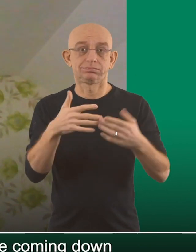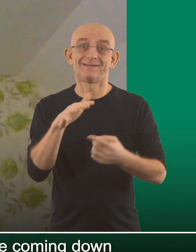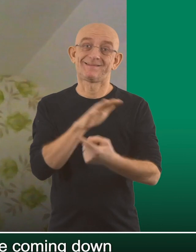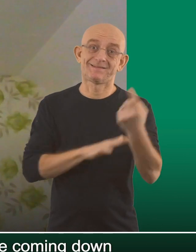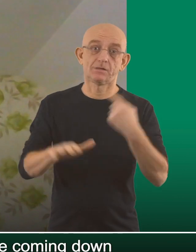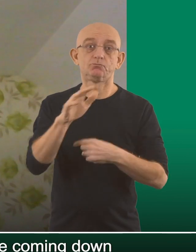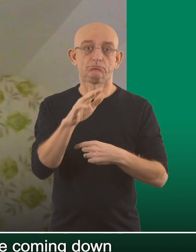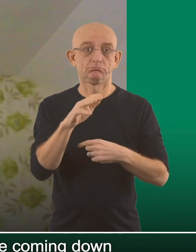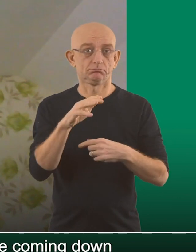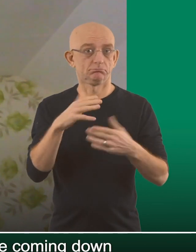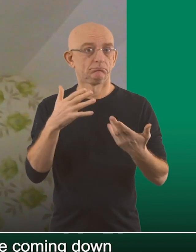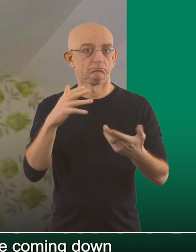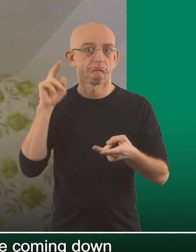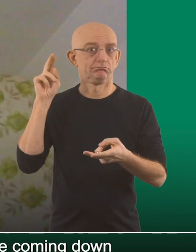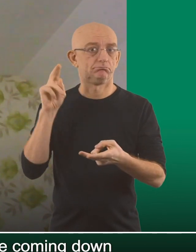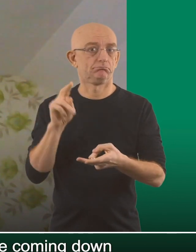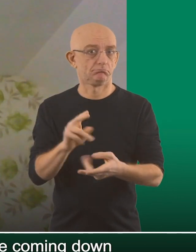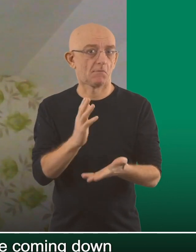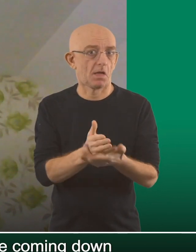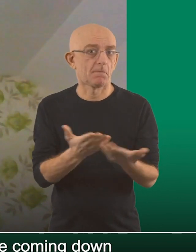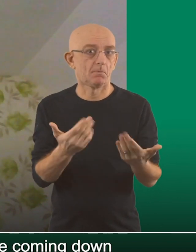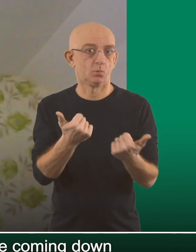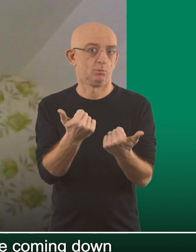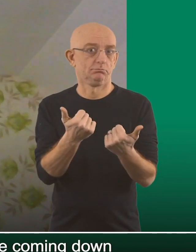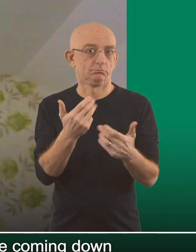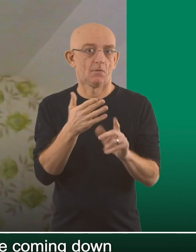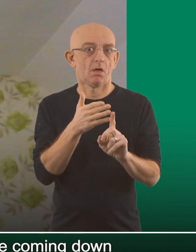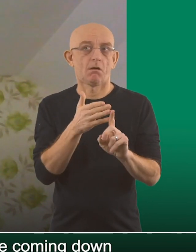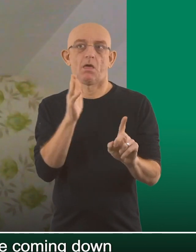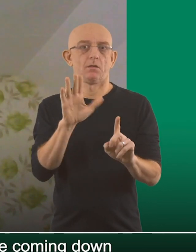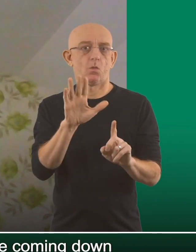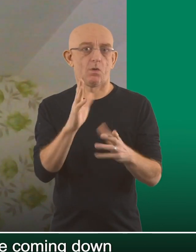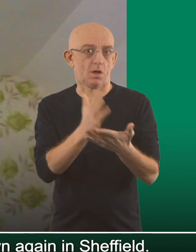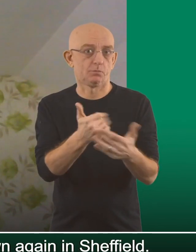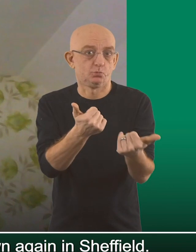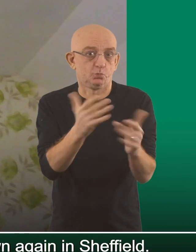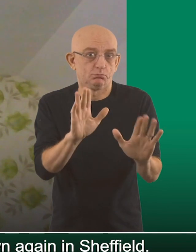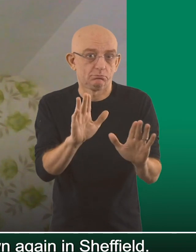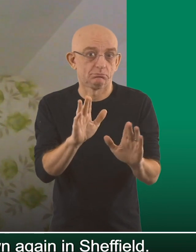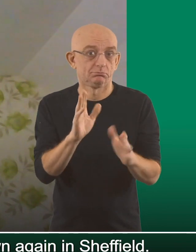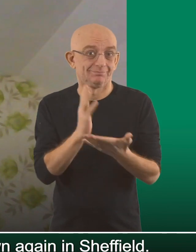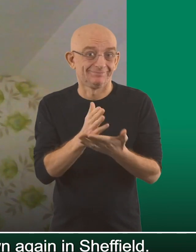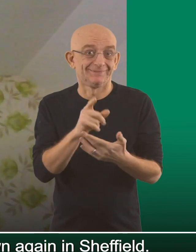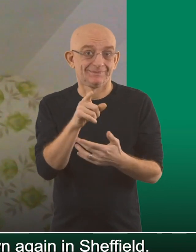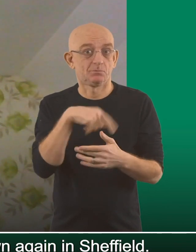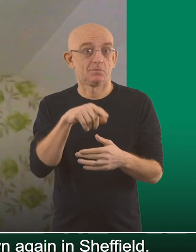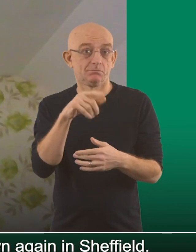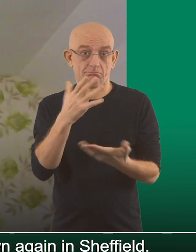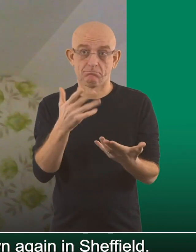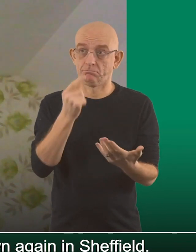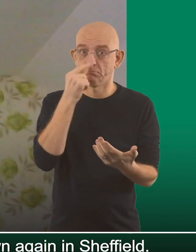is still showing nationally that the rates are coming down reasonably quickly and no tailing off nationally, which is good news. So